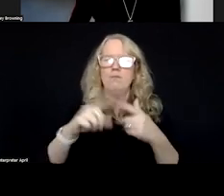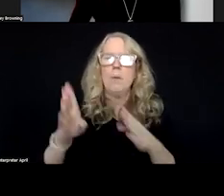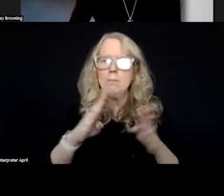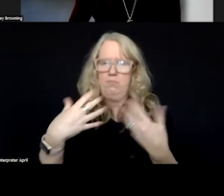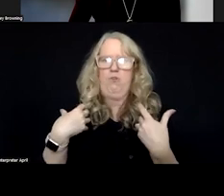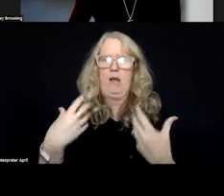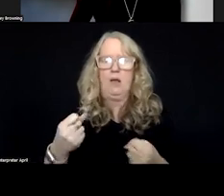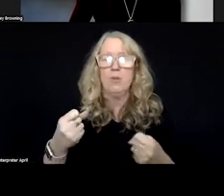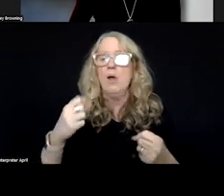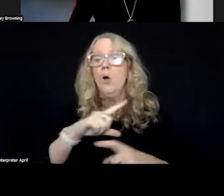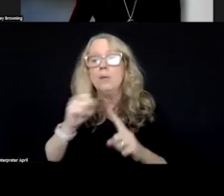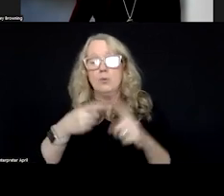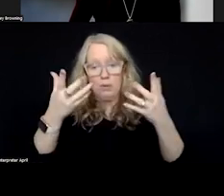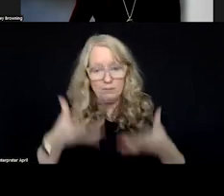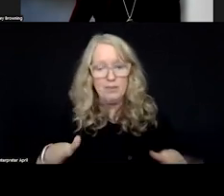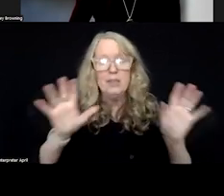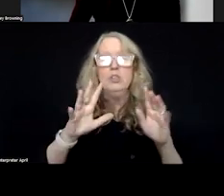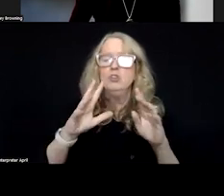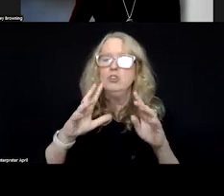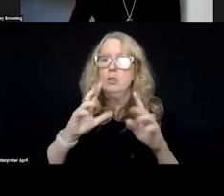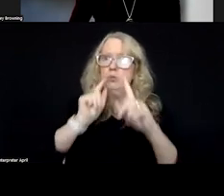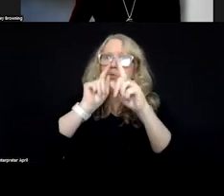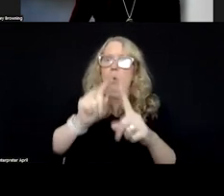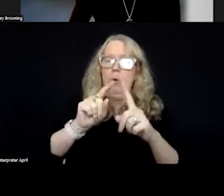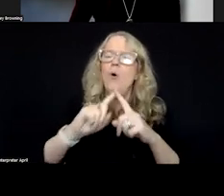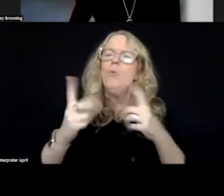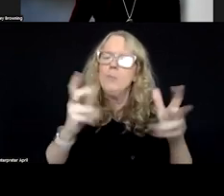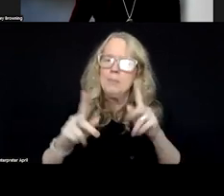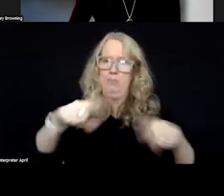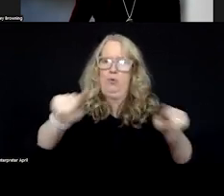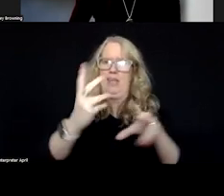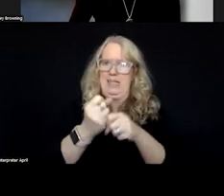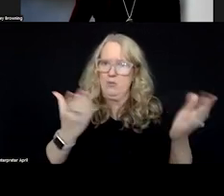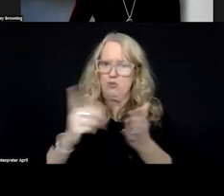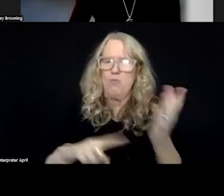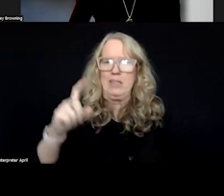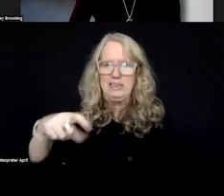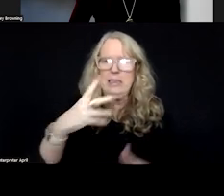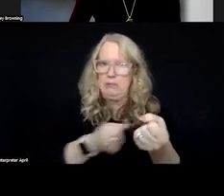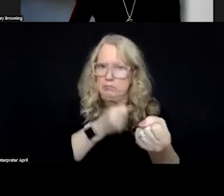health, because at the end of the day, we want people to get the services that they need and deserve. Urge your support.